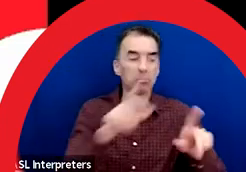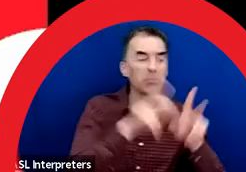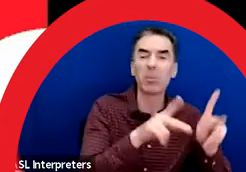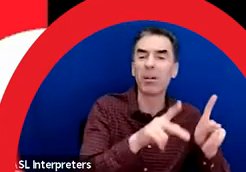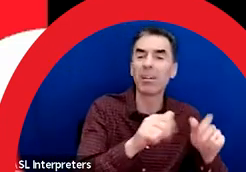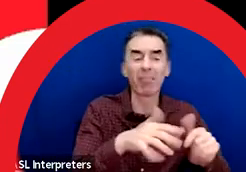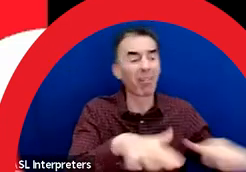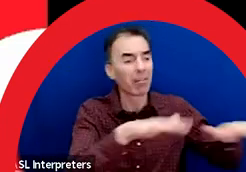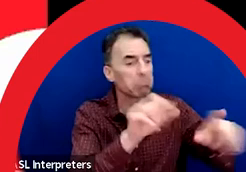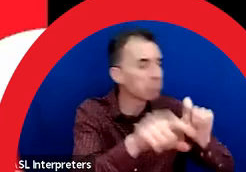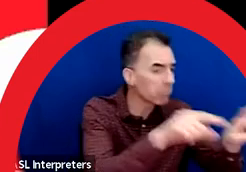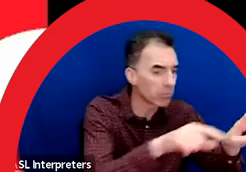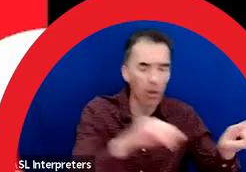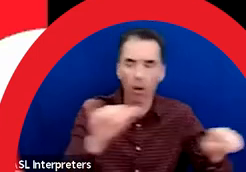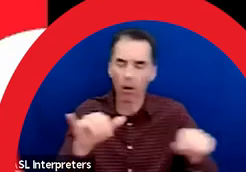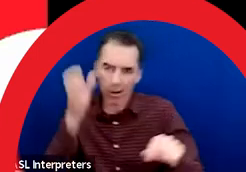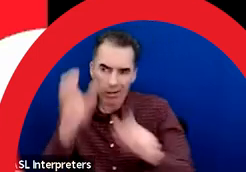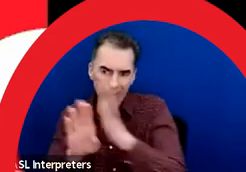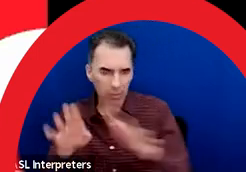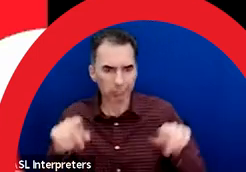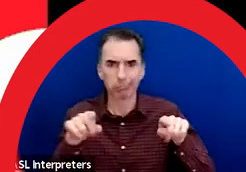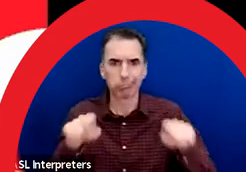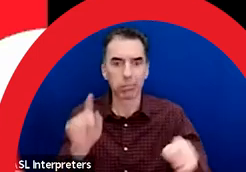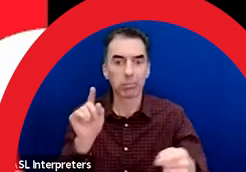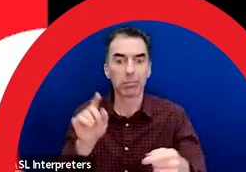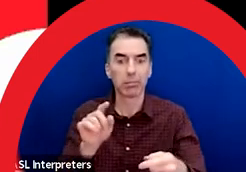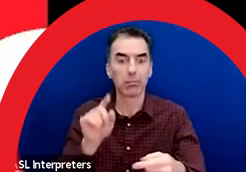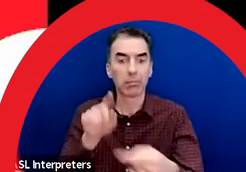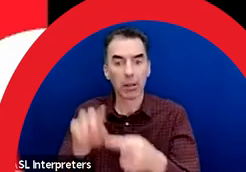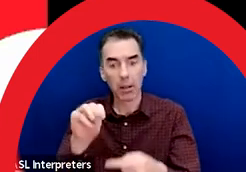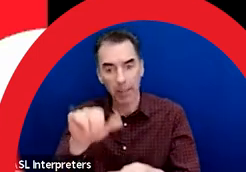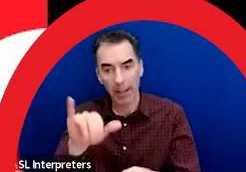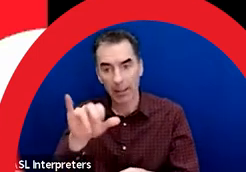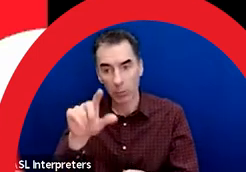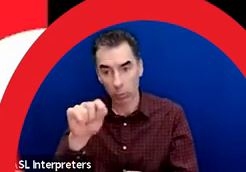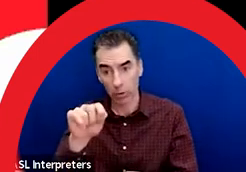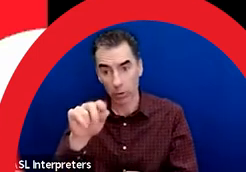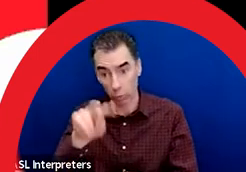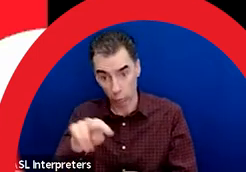With the project completion scheduled for June 2022.